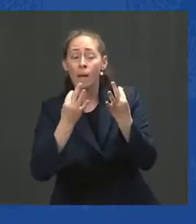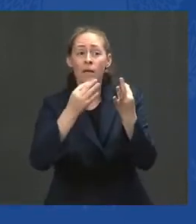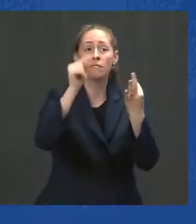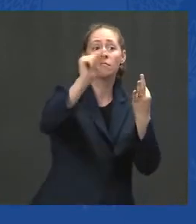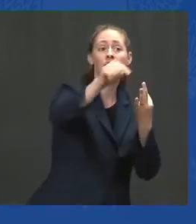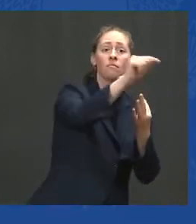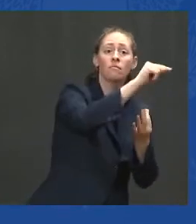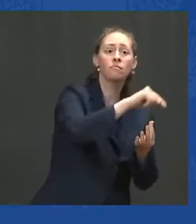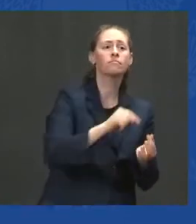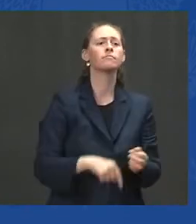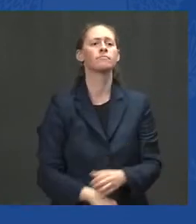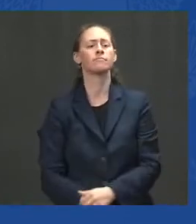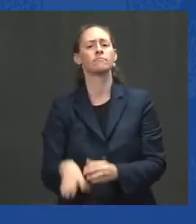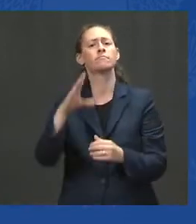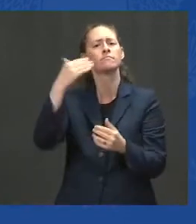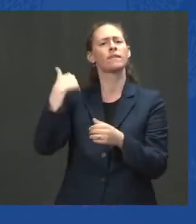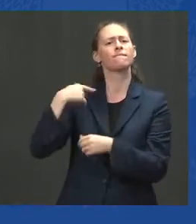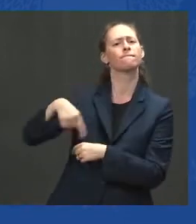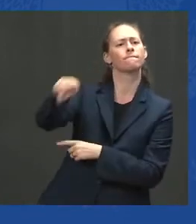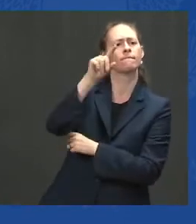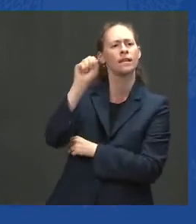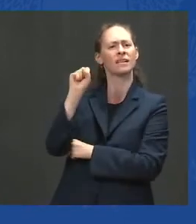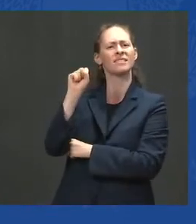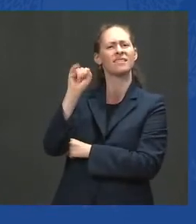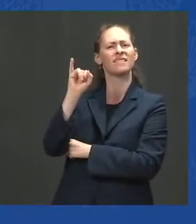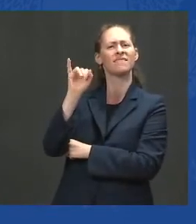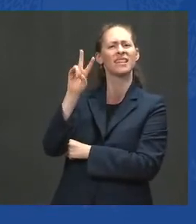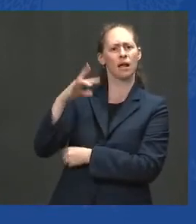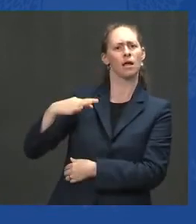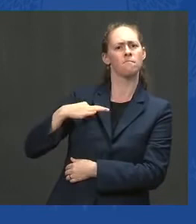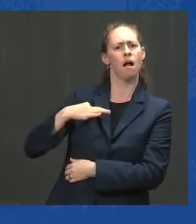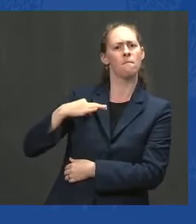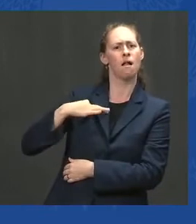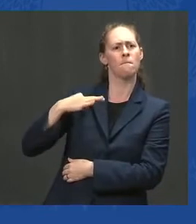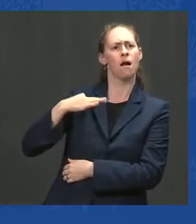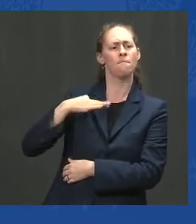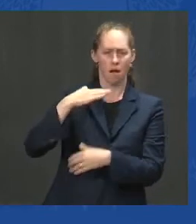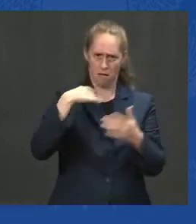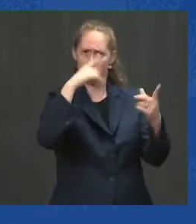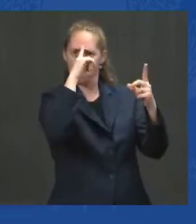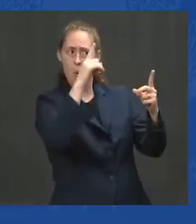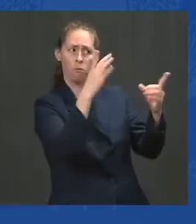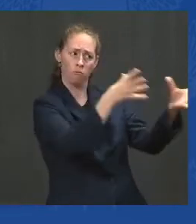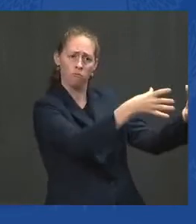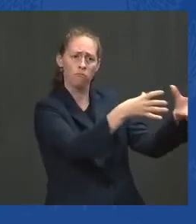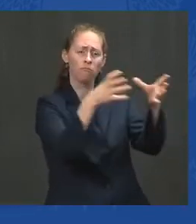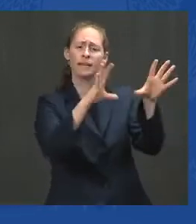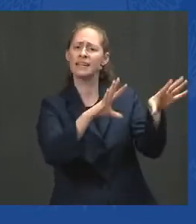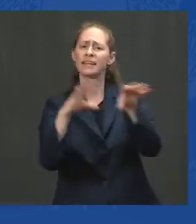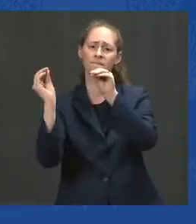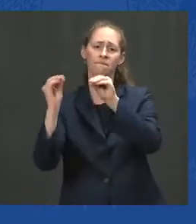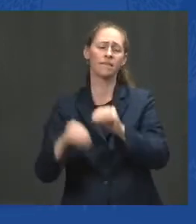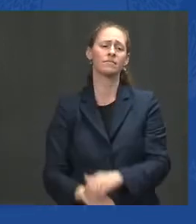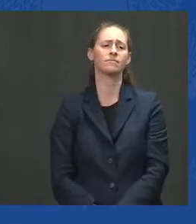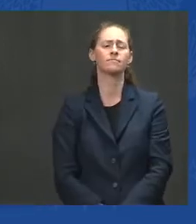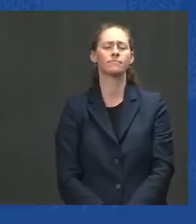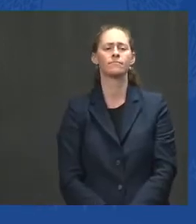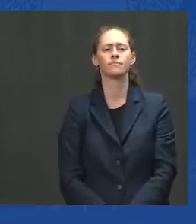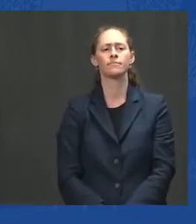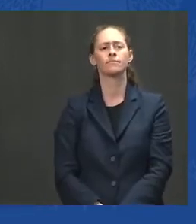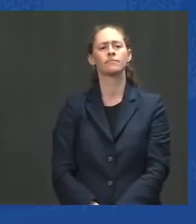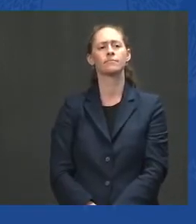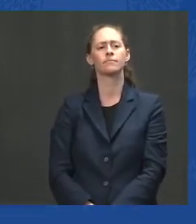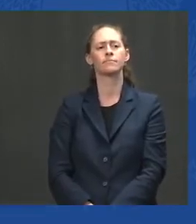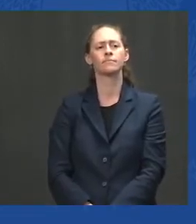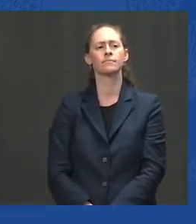and their families out of Afghanistan. We're also expanding refugee access to cover other vulnerable Afghans who worked for